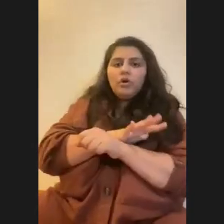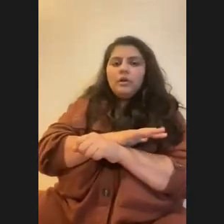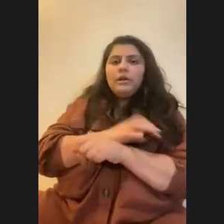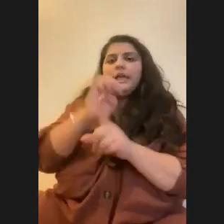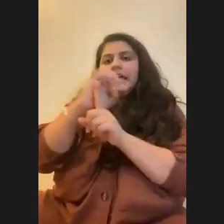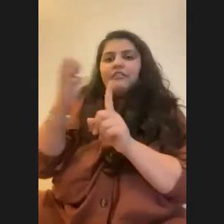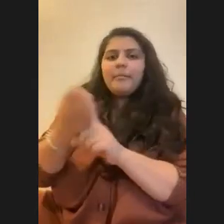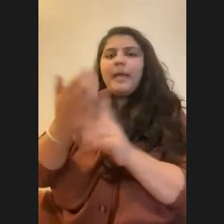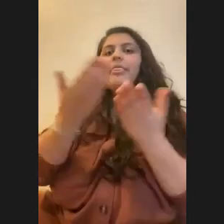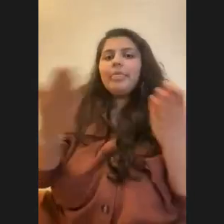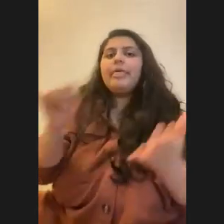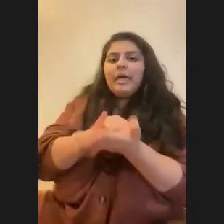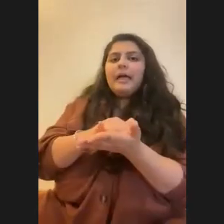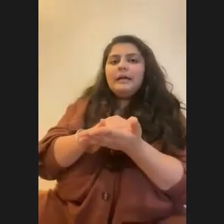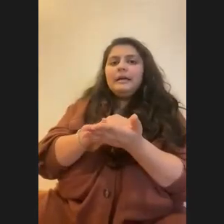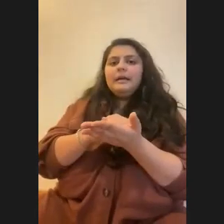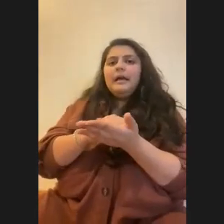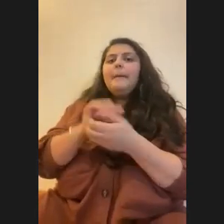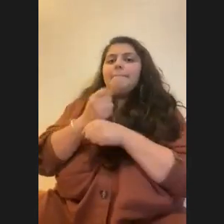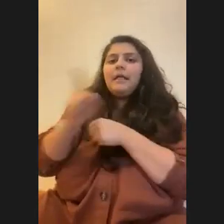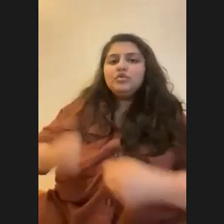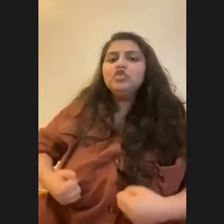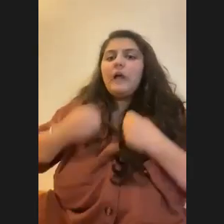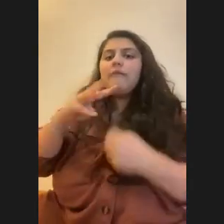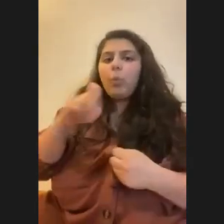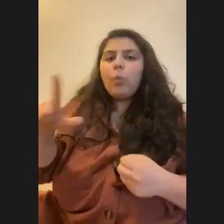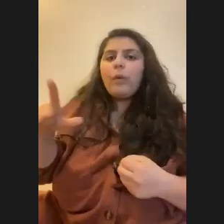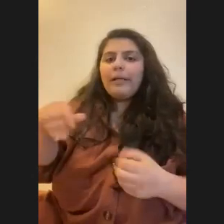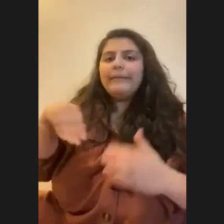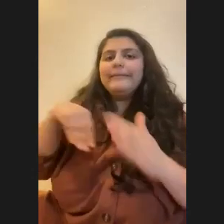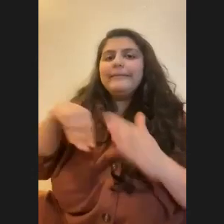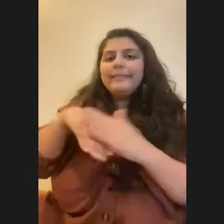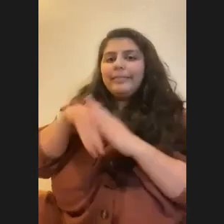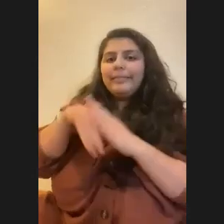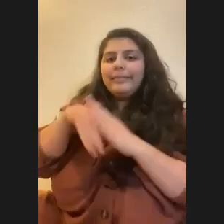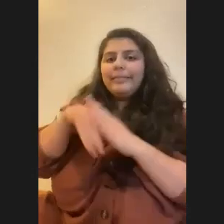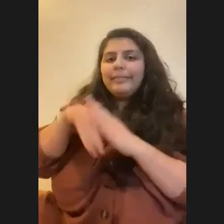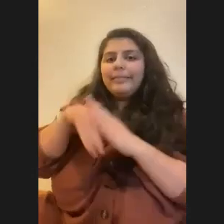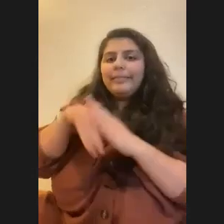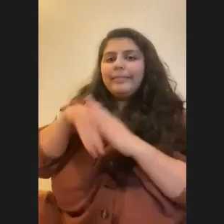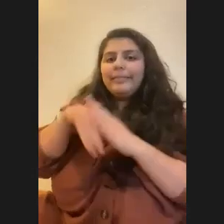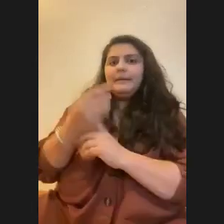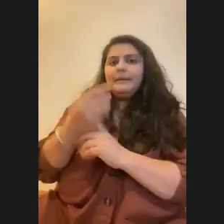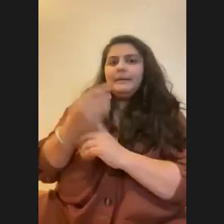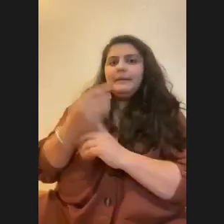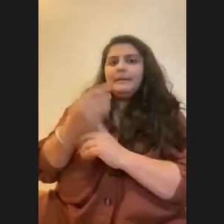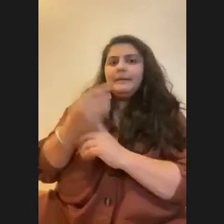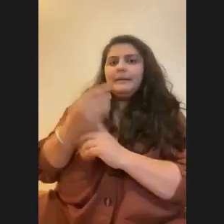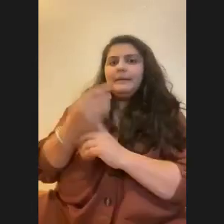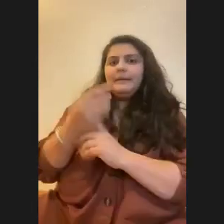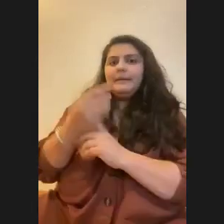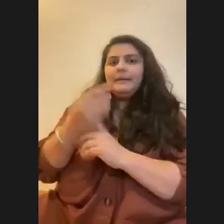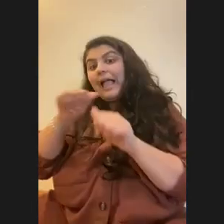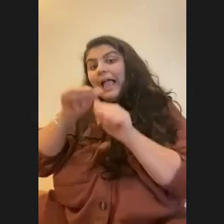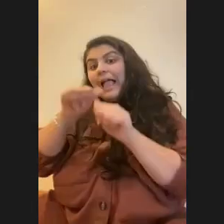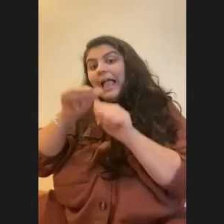they're getting there that are making them survive well in that certain environment that if you move them maybe even to a different area in the Gulf, like in